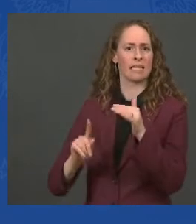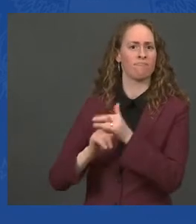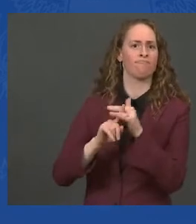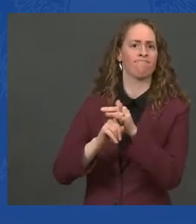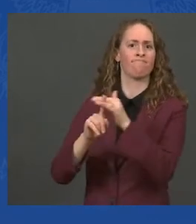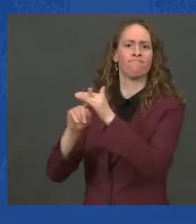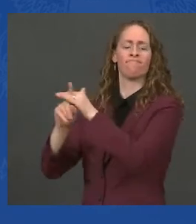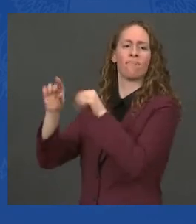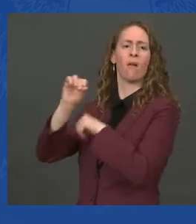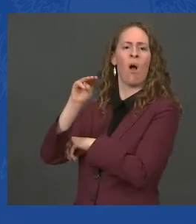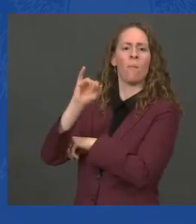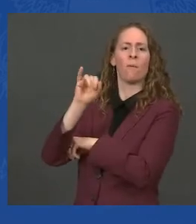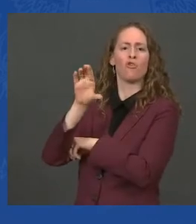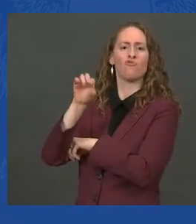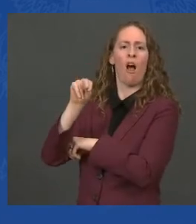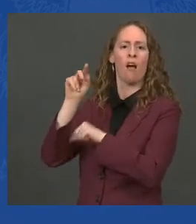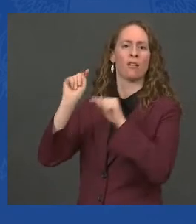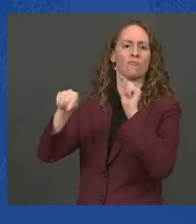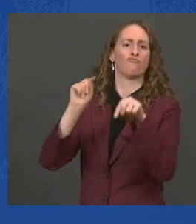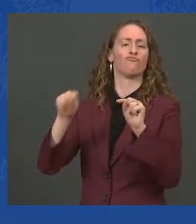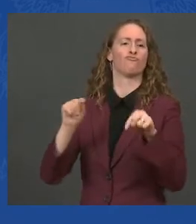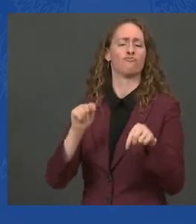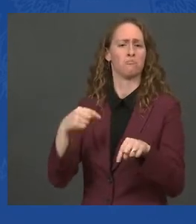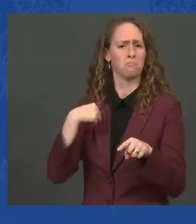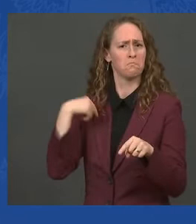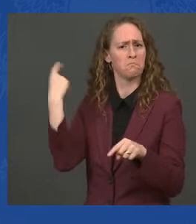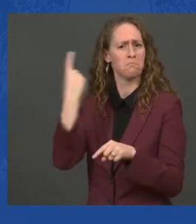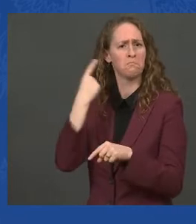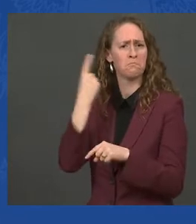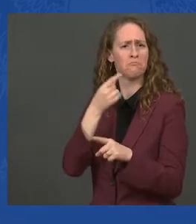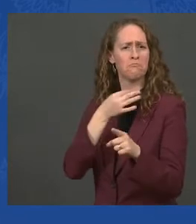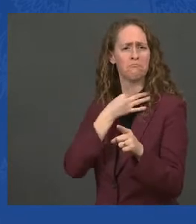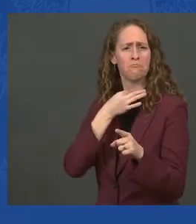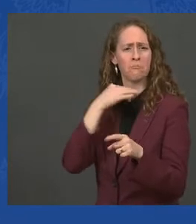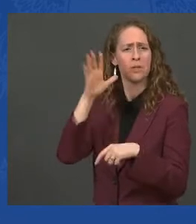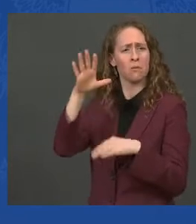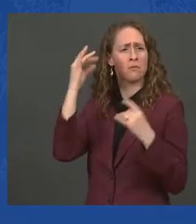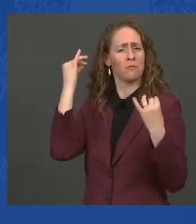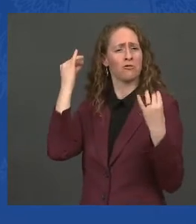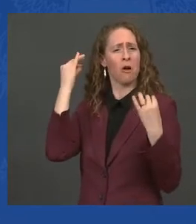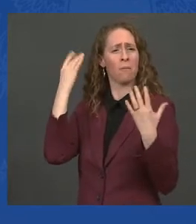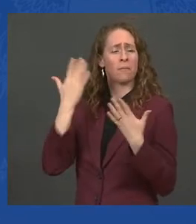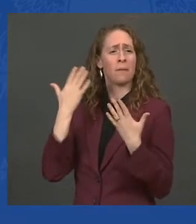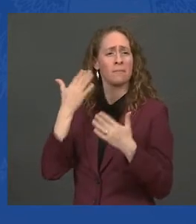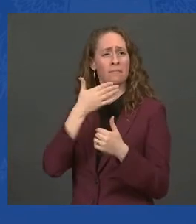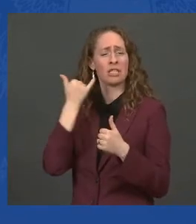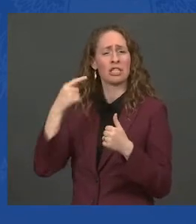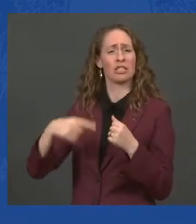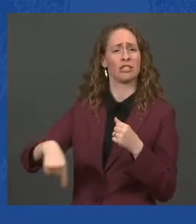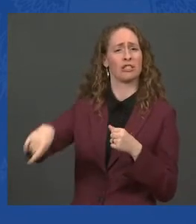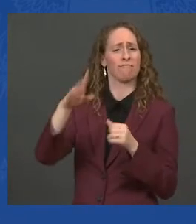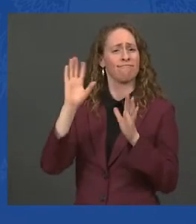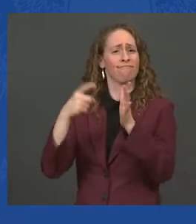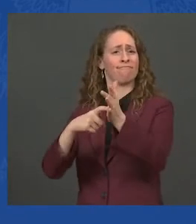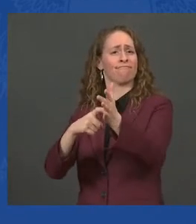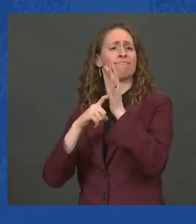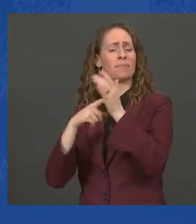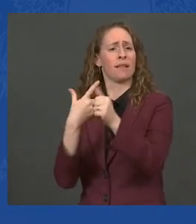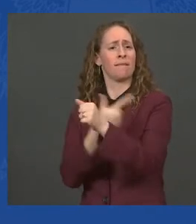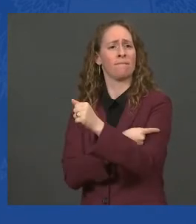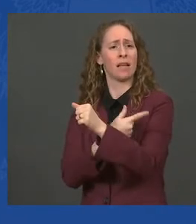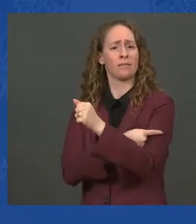vaccines for domestic travel or any other new measure for domestic travel? The measures